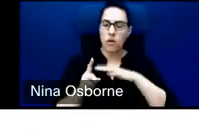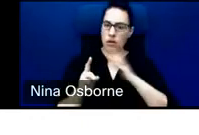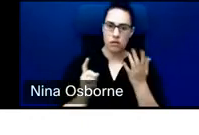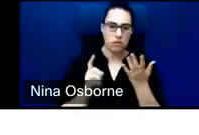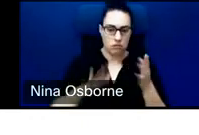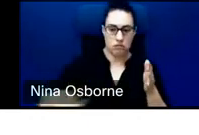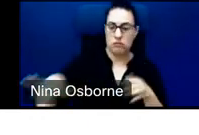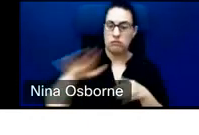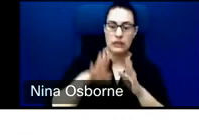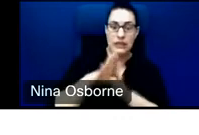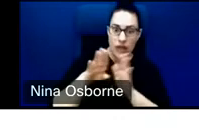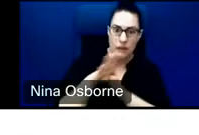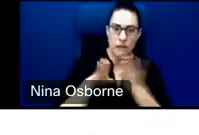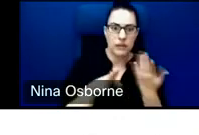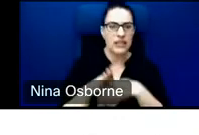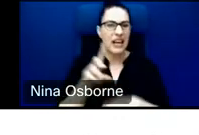with that goal. Next slide.